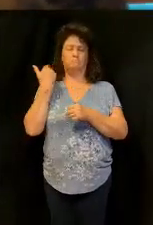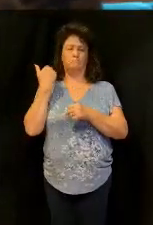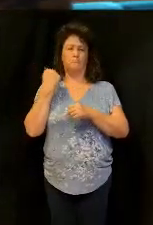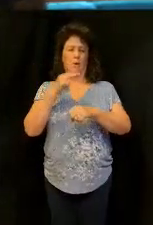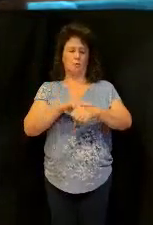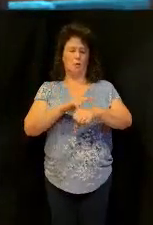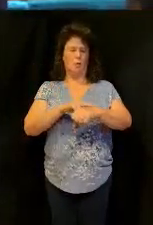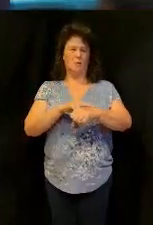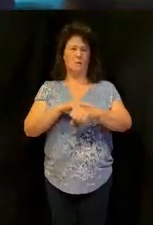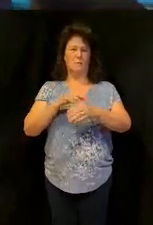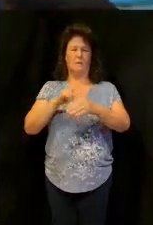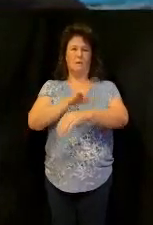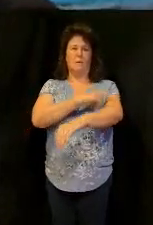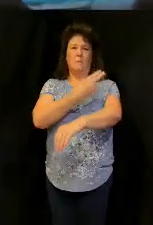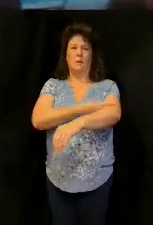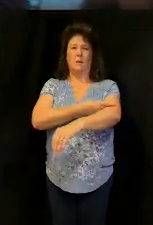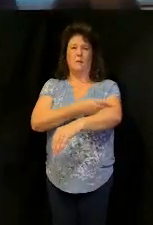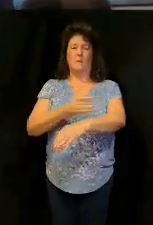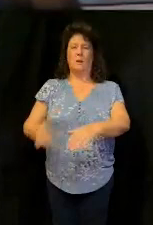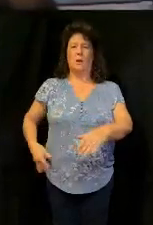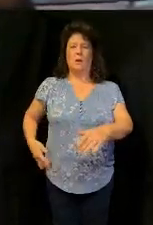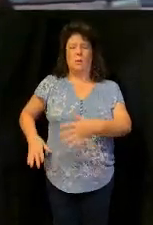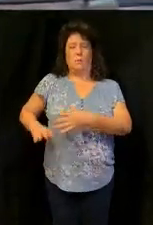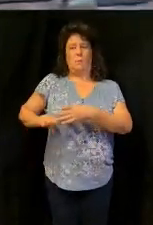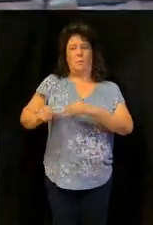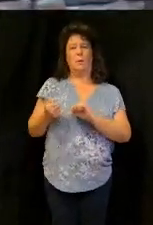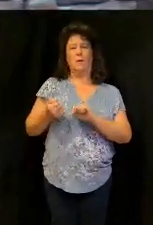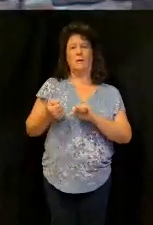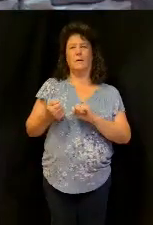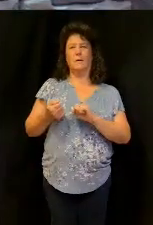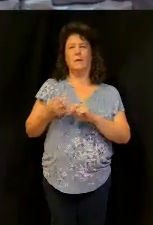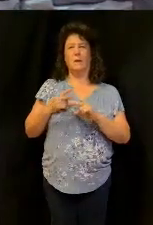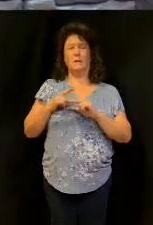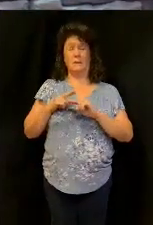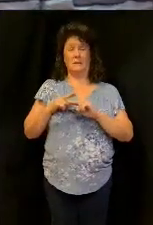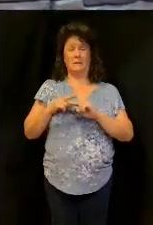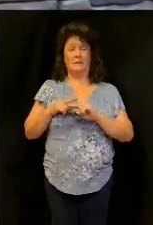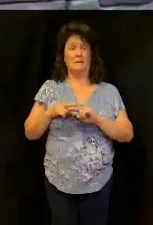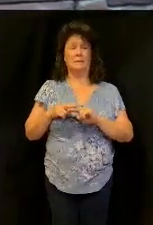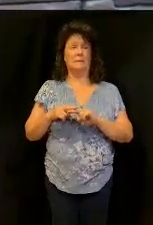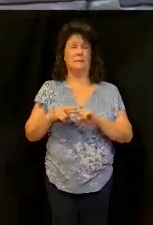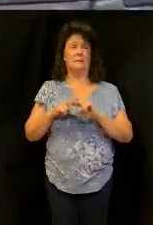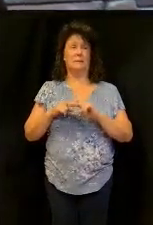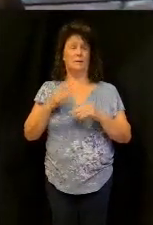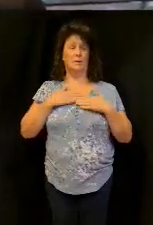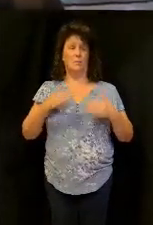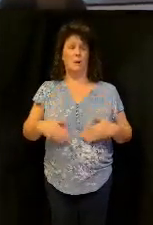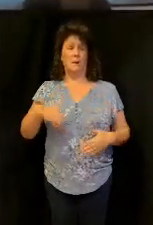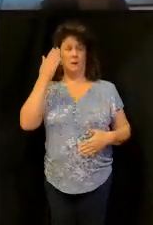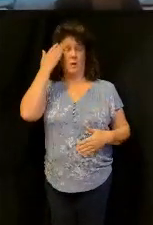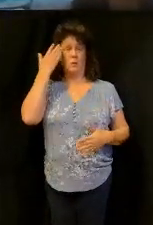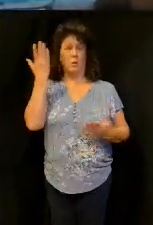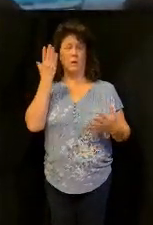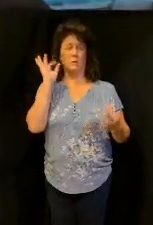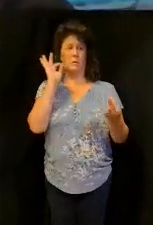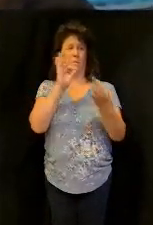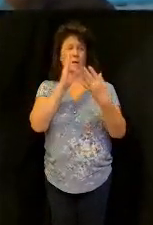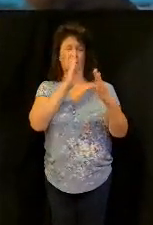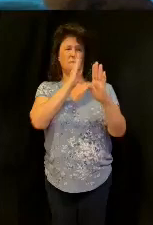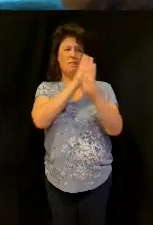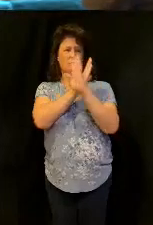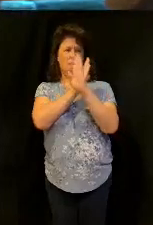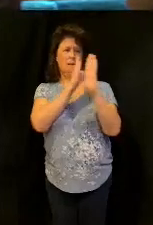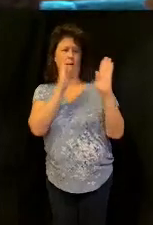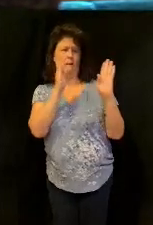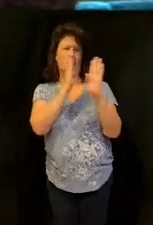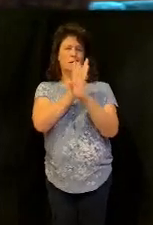hips they would have broken hips and the thing is they would sit there and their body listen your body knows what alignment is. It's why it goes into it's